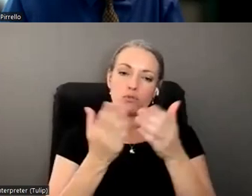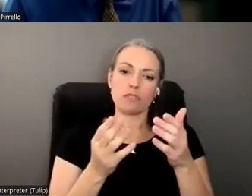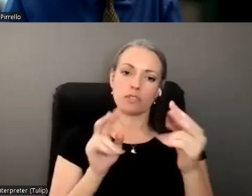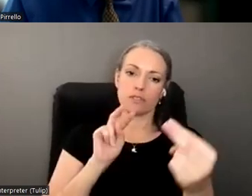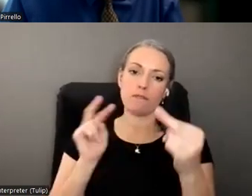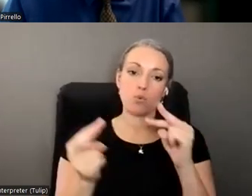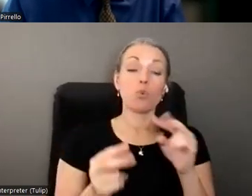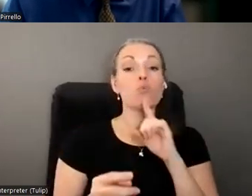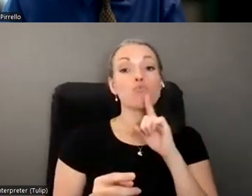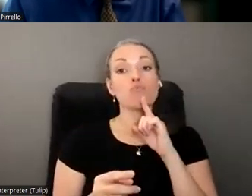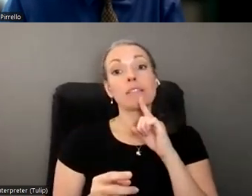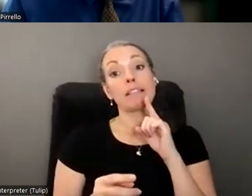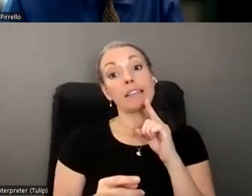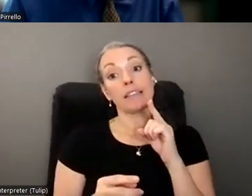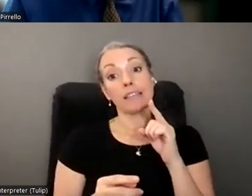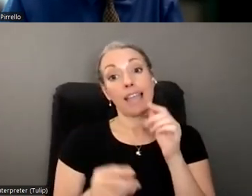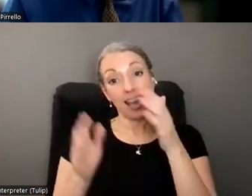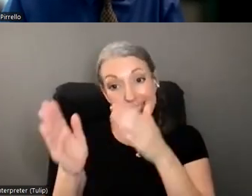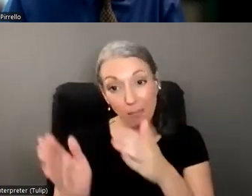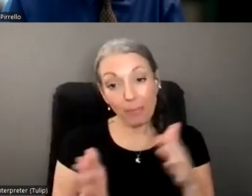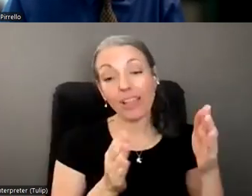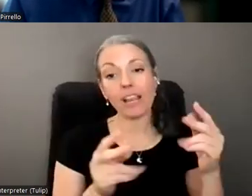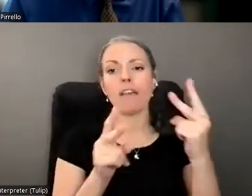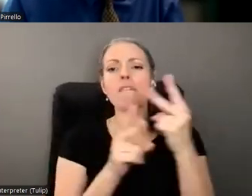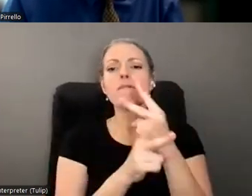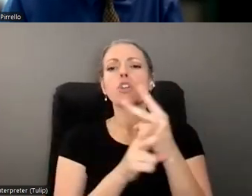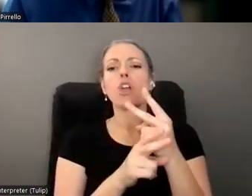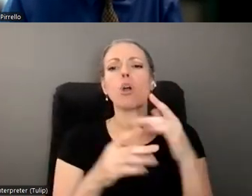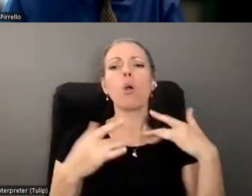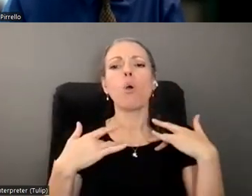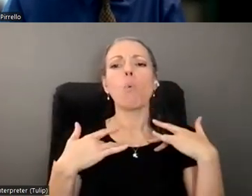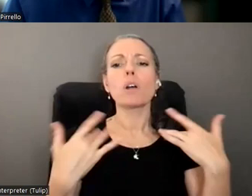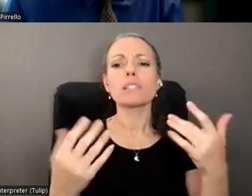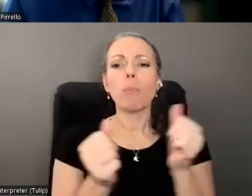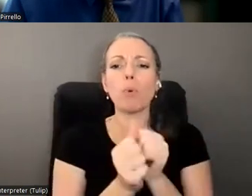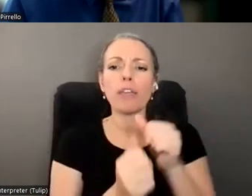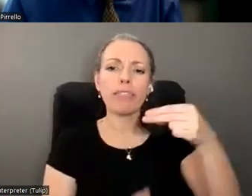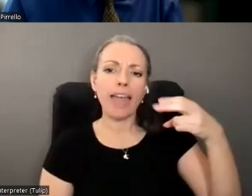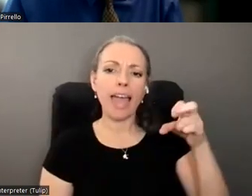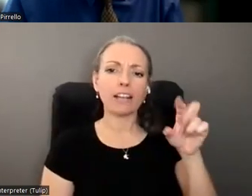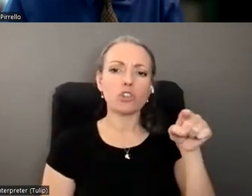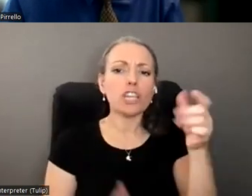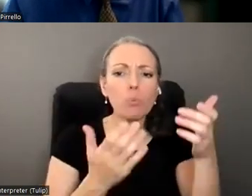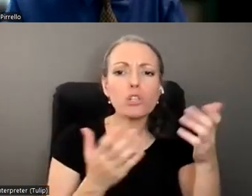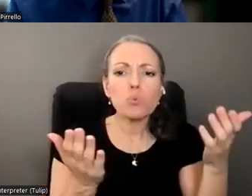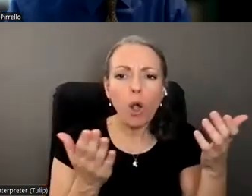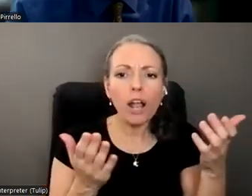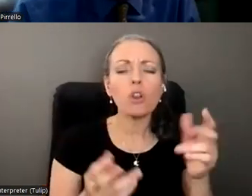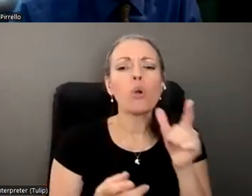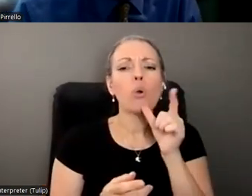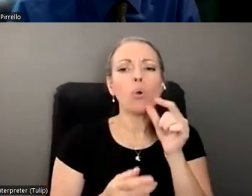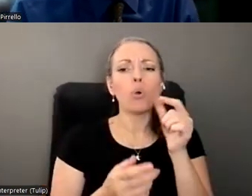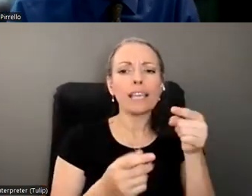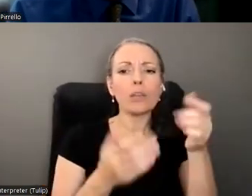really client driven and it's really figuring out what Hector wants and how he wants to move forward, who he wants to help take care of him,